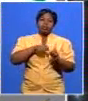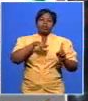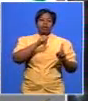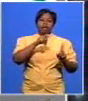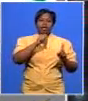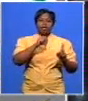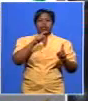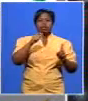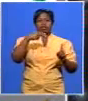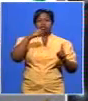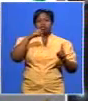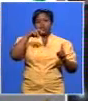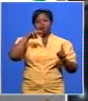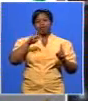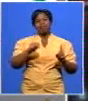family.